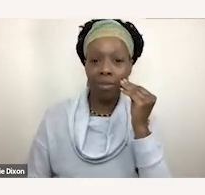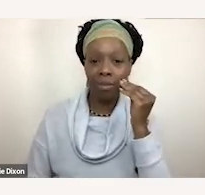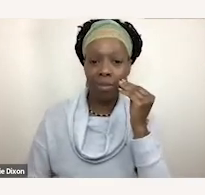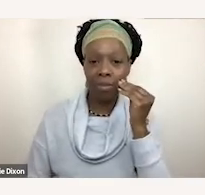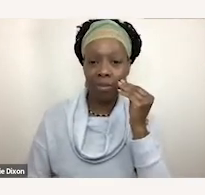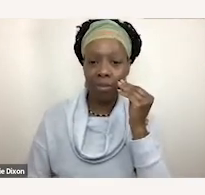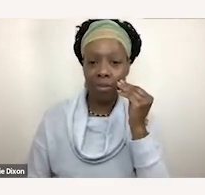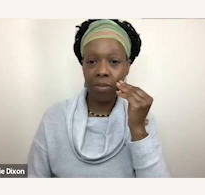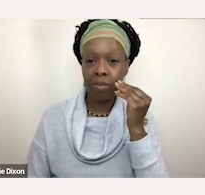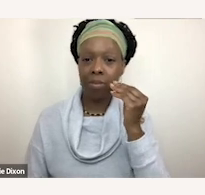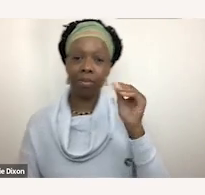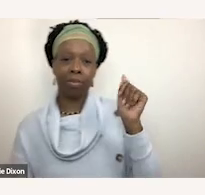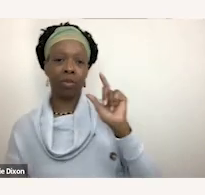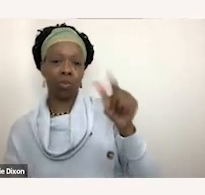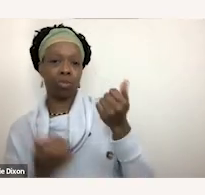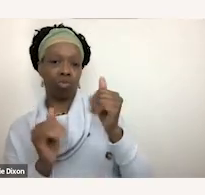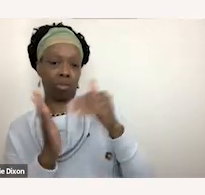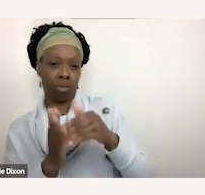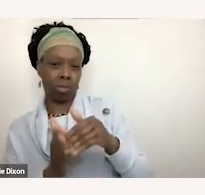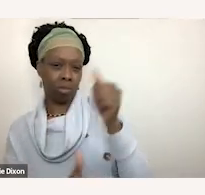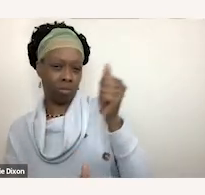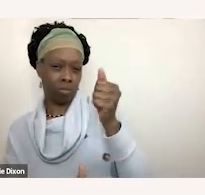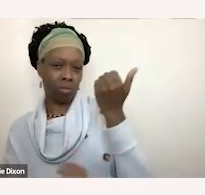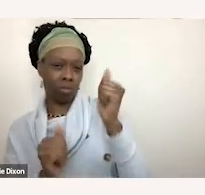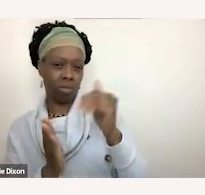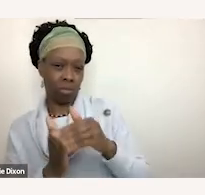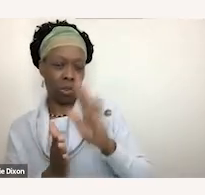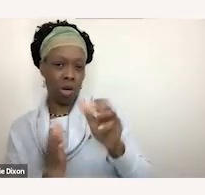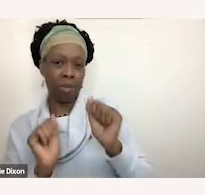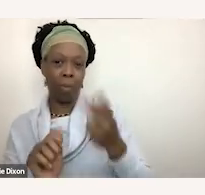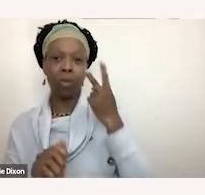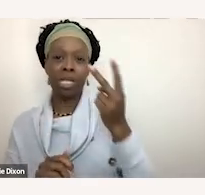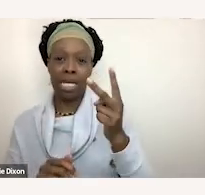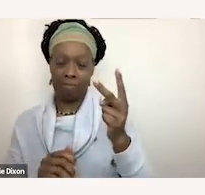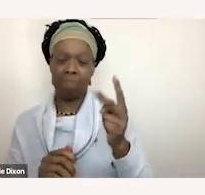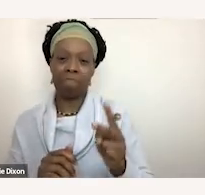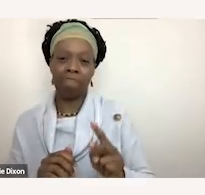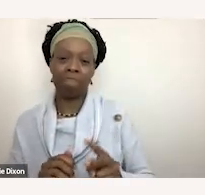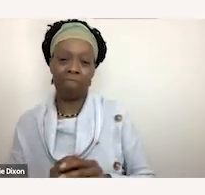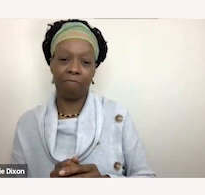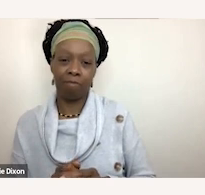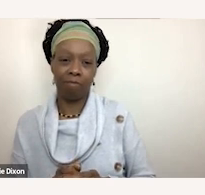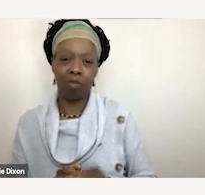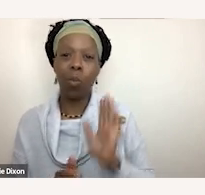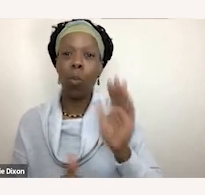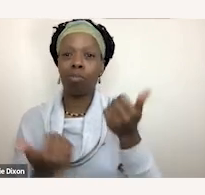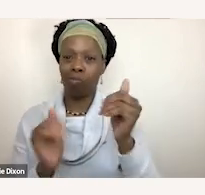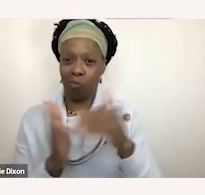both. Guys, we're going to try again. That wasn't supposed to happen. I have to be perfectly honest with you. But we will